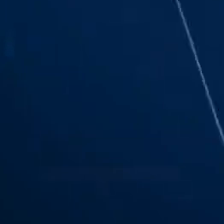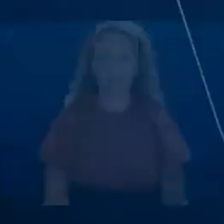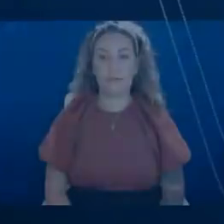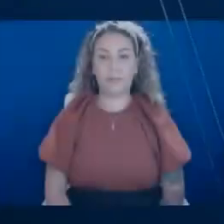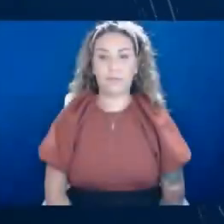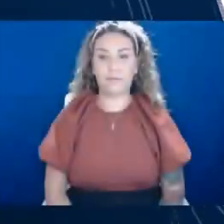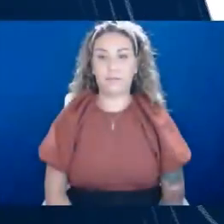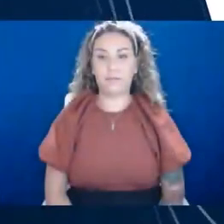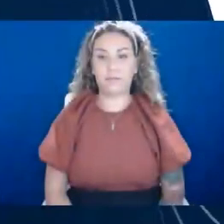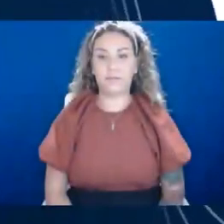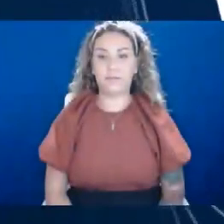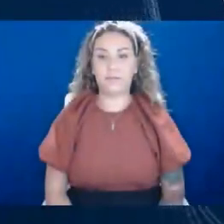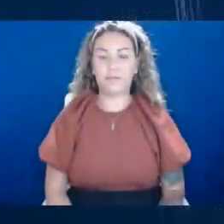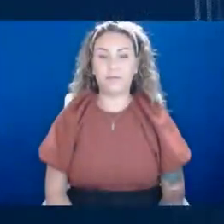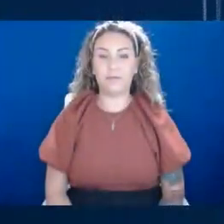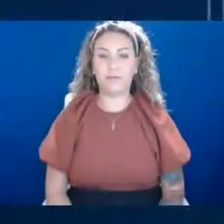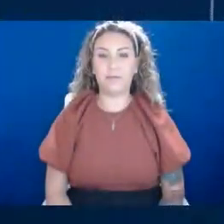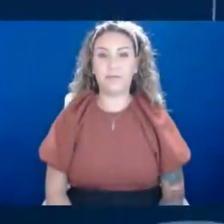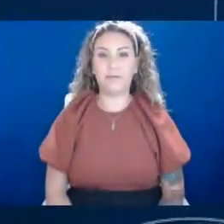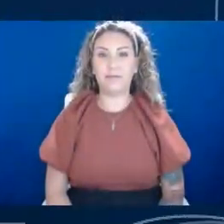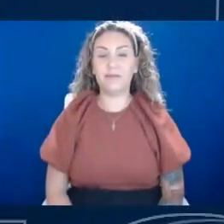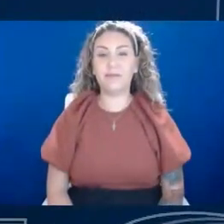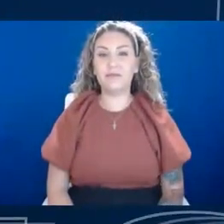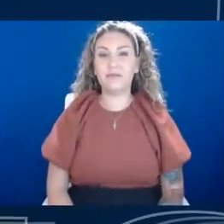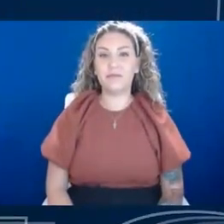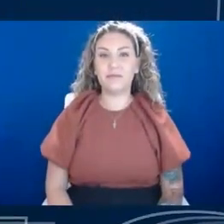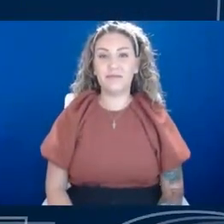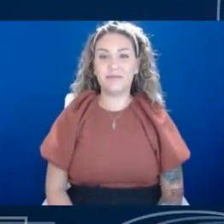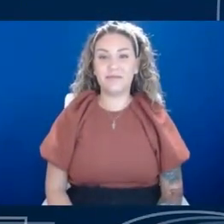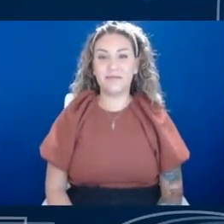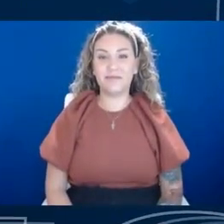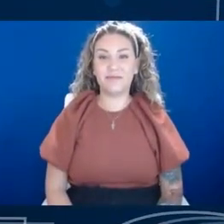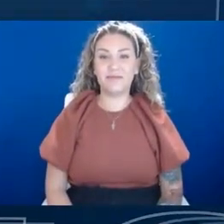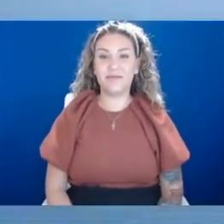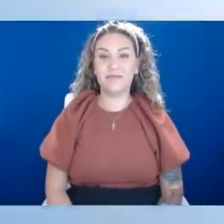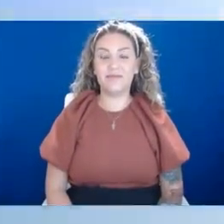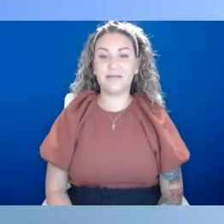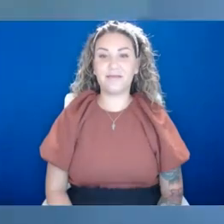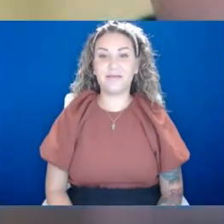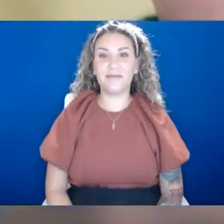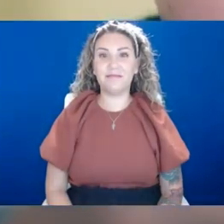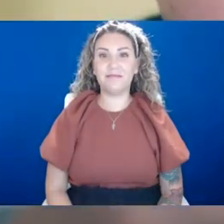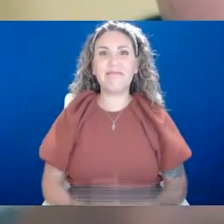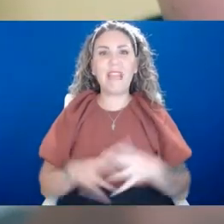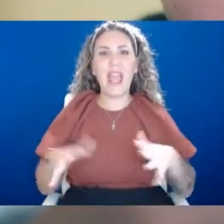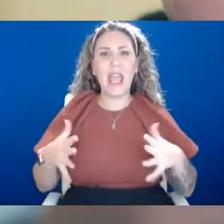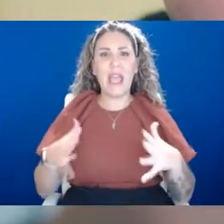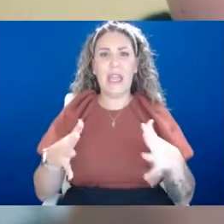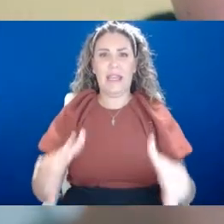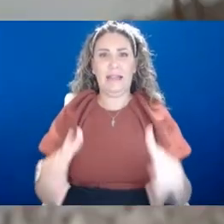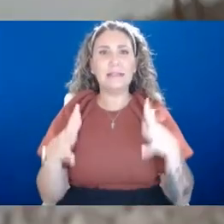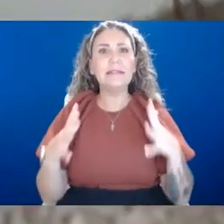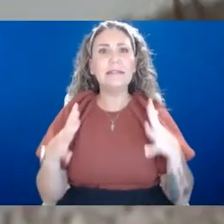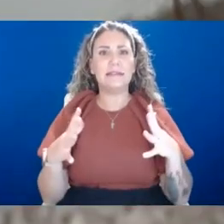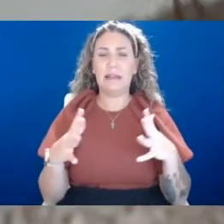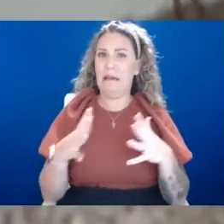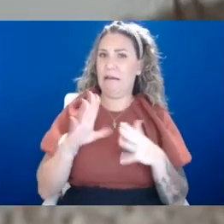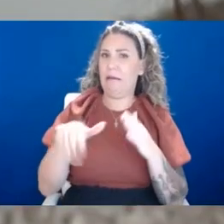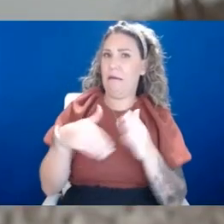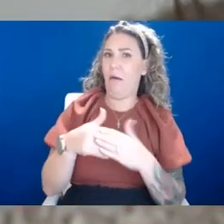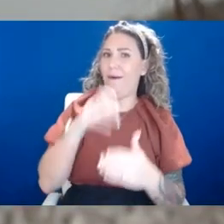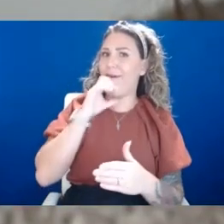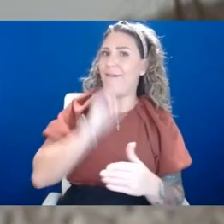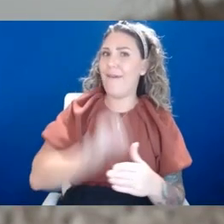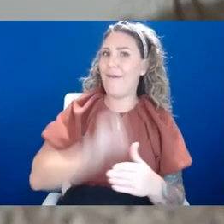Yeah, anxiety knows no age limit, but the way adults and